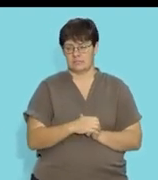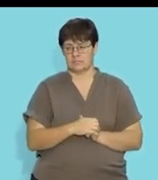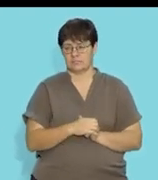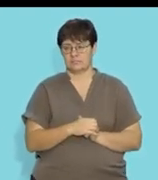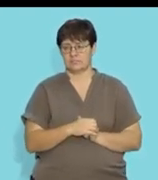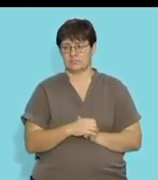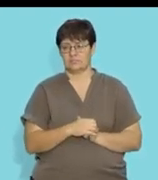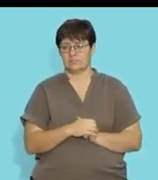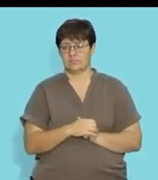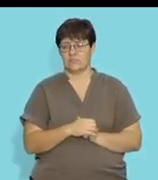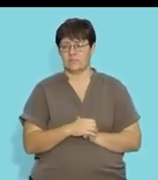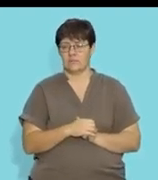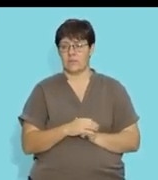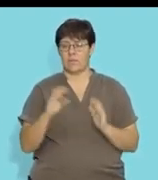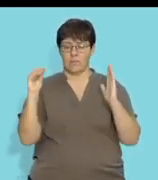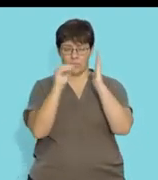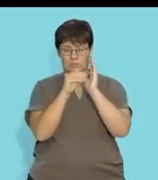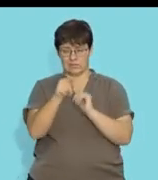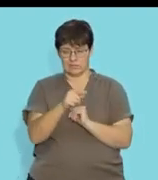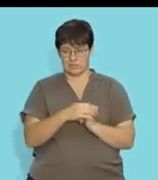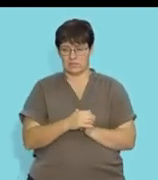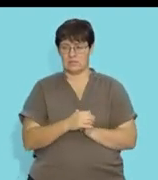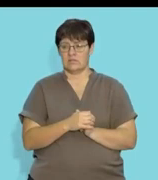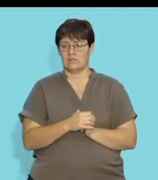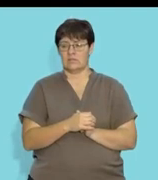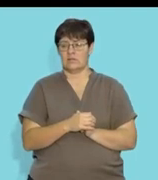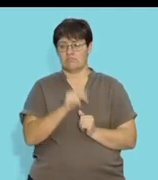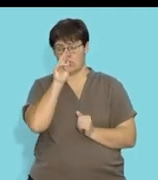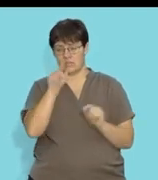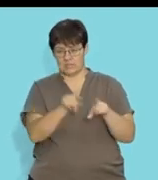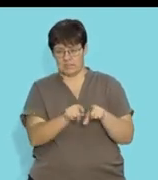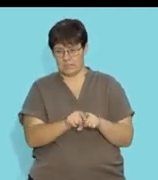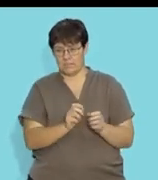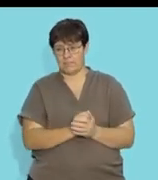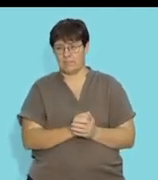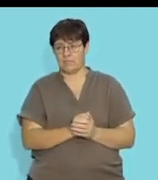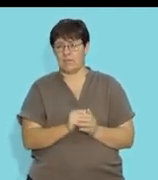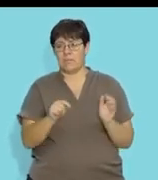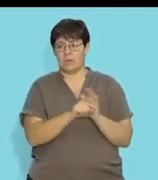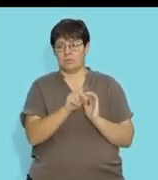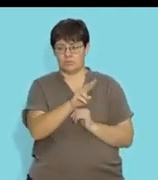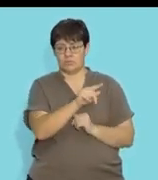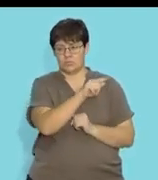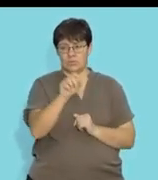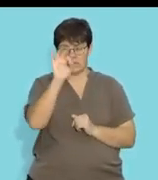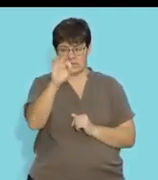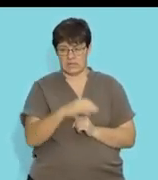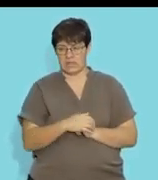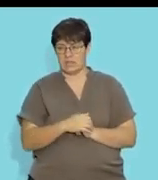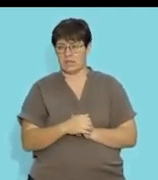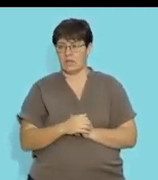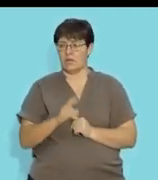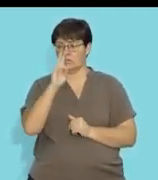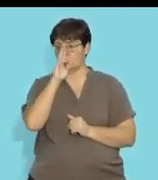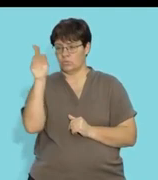be at 3. Then if I plot my equations, then it will look like this, right? So minus 2 goes with